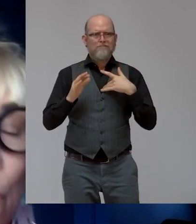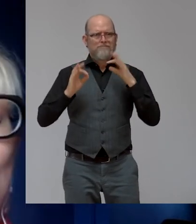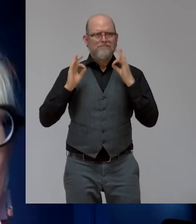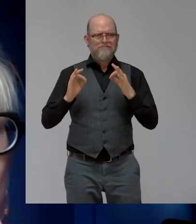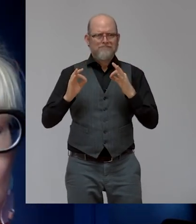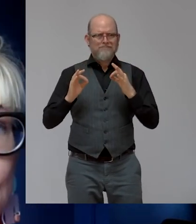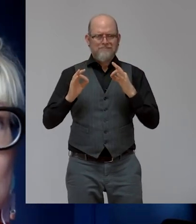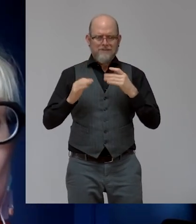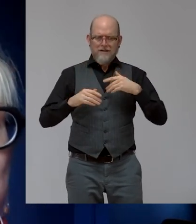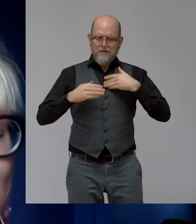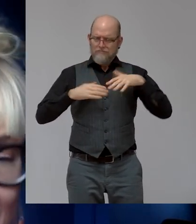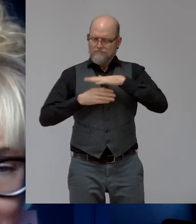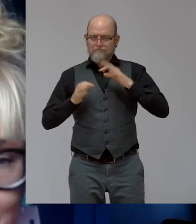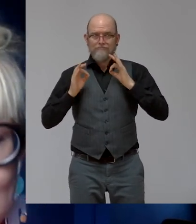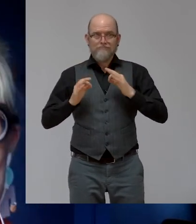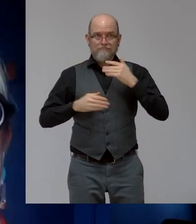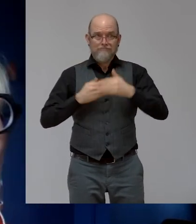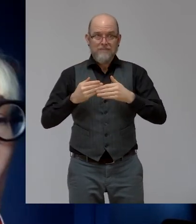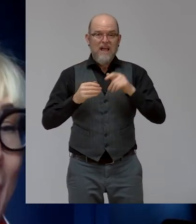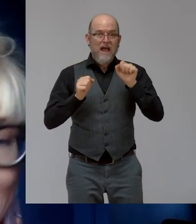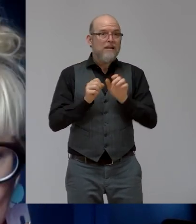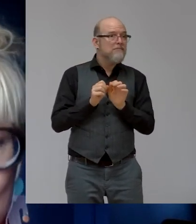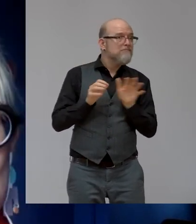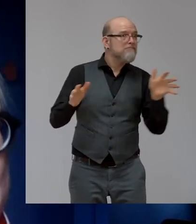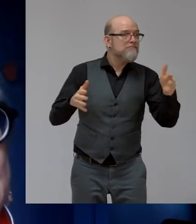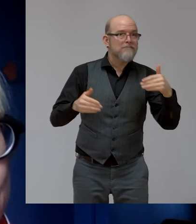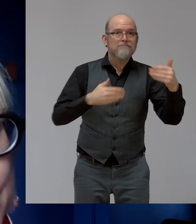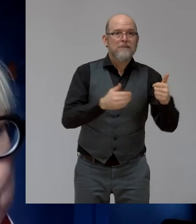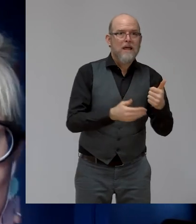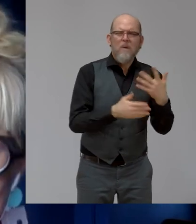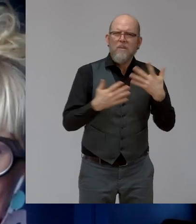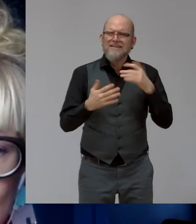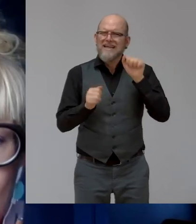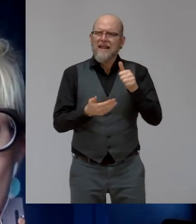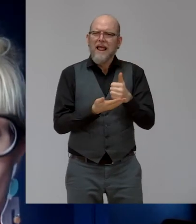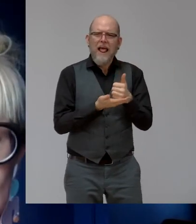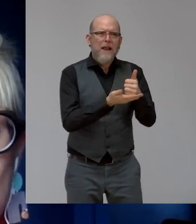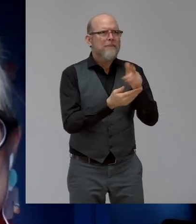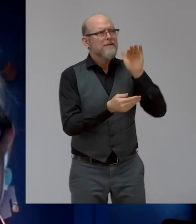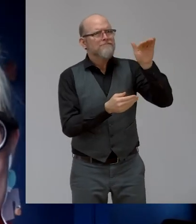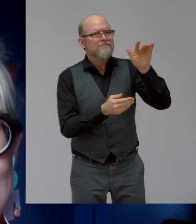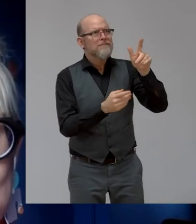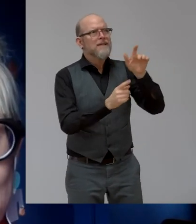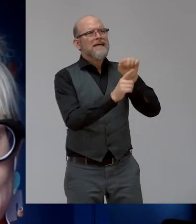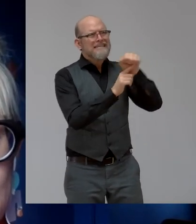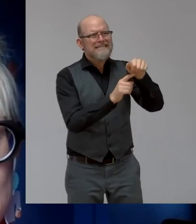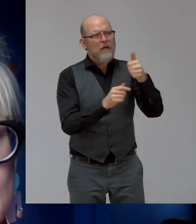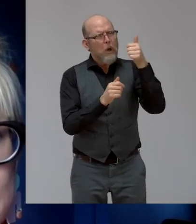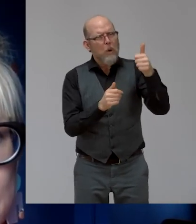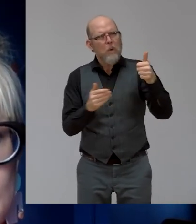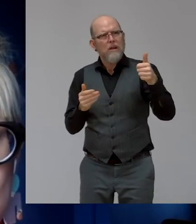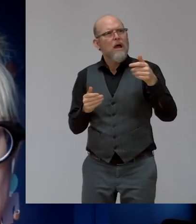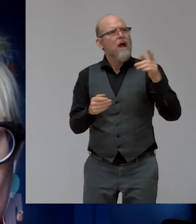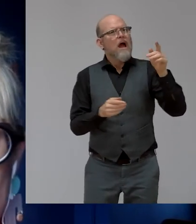move beyond the fear that they're going to get cancelled out or hammered for not getting it right? Because that fear of not doing enough is a barrier.